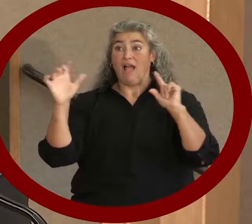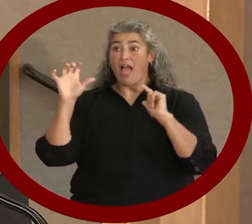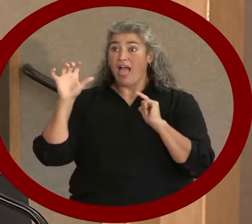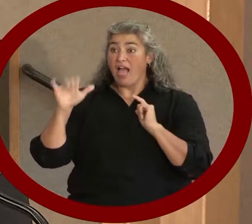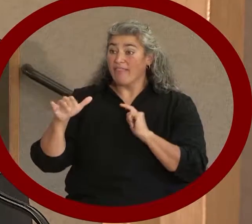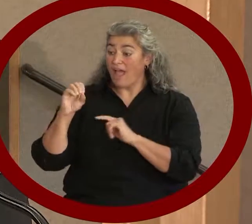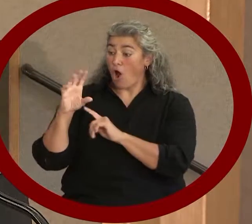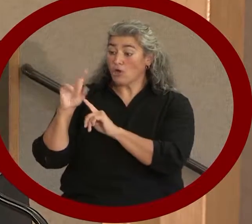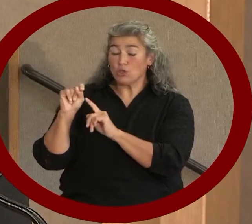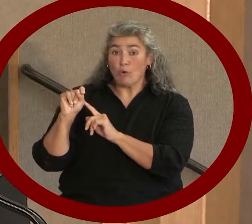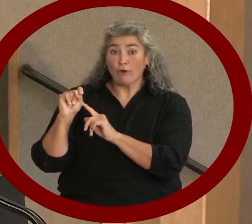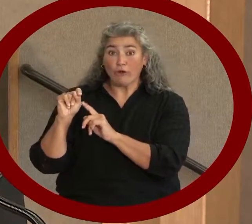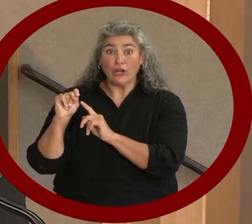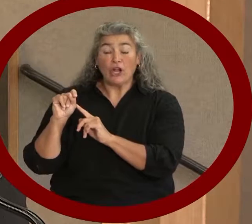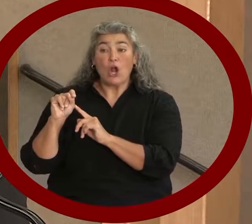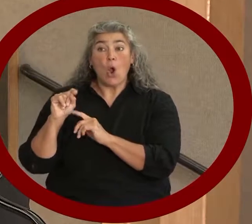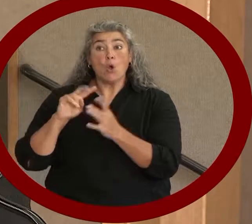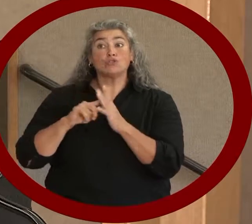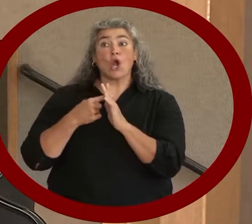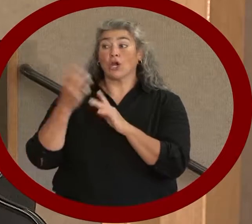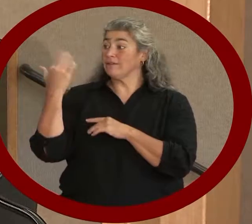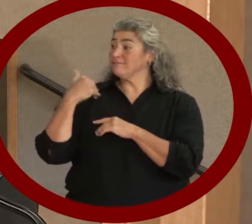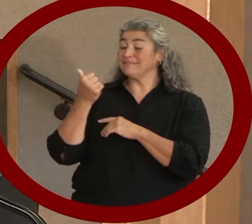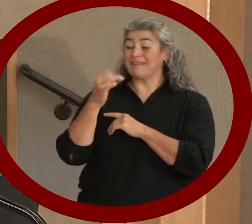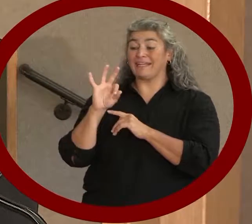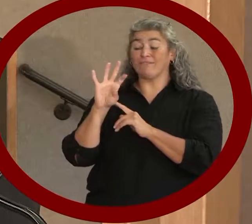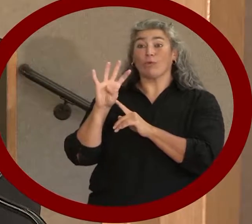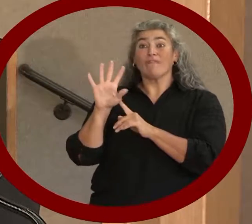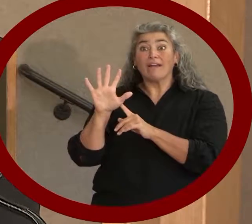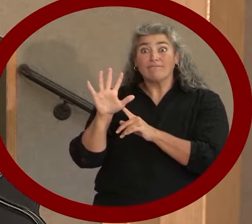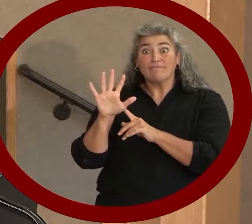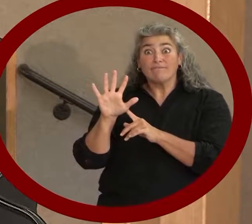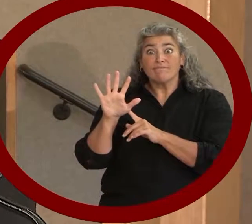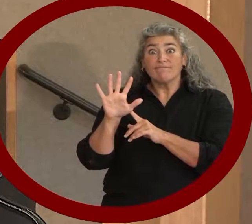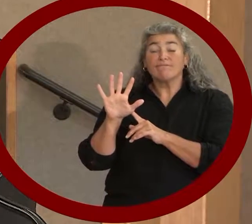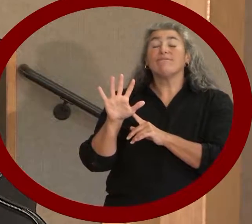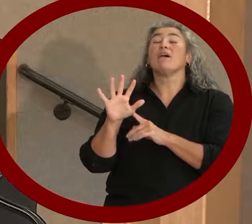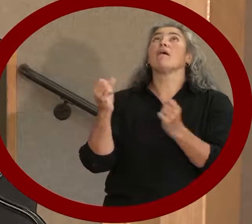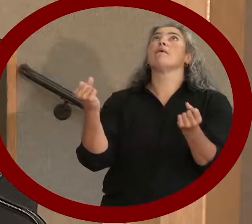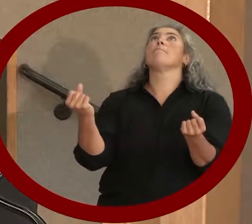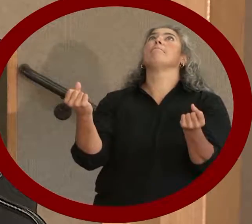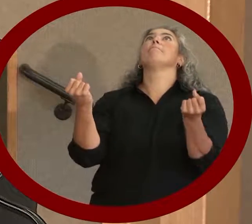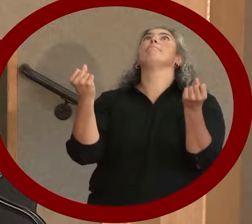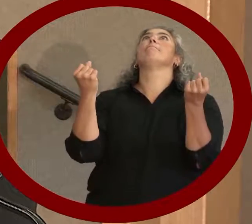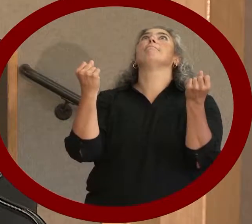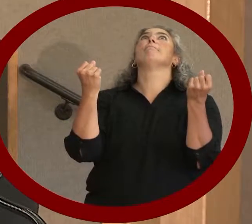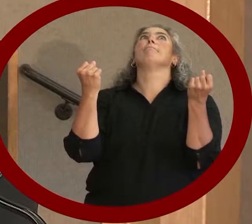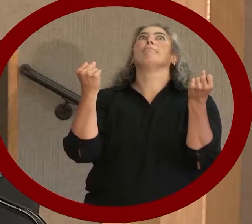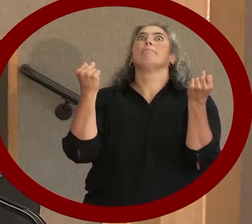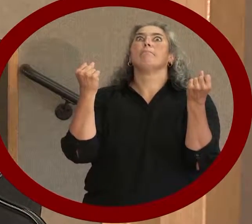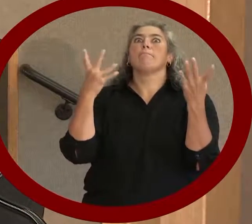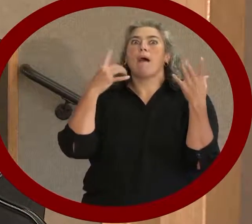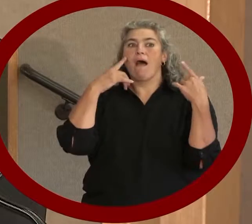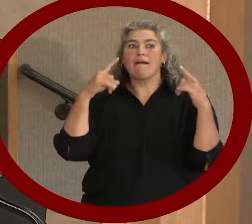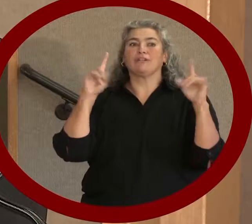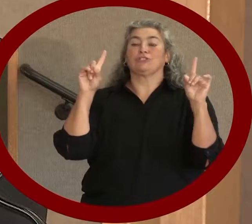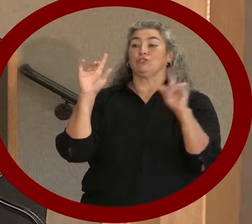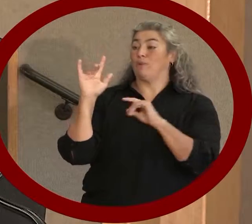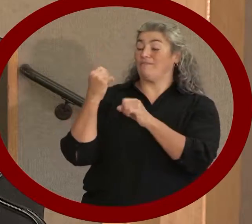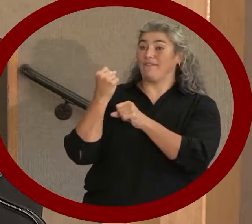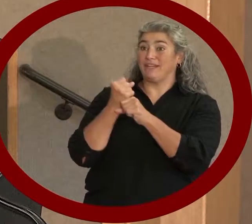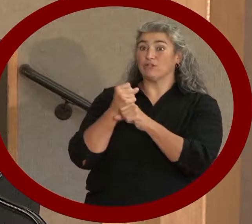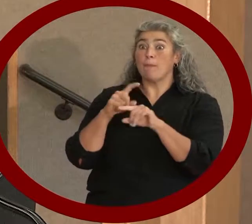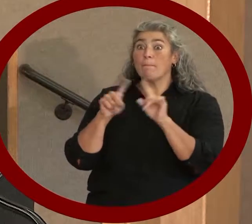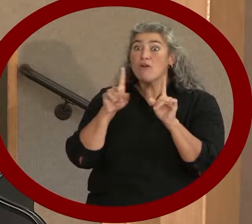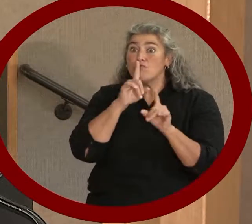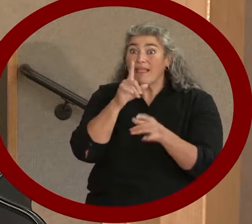traced back to 1945, and while much has been accomplished over the past 70 years, the fact remains that only 21.5% of